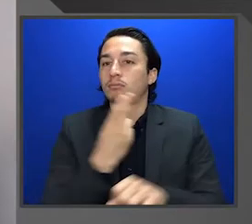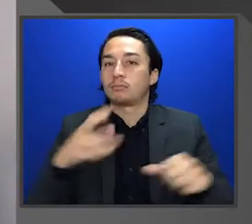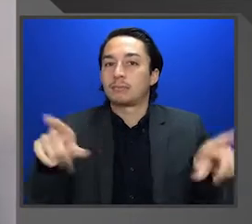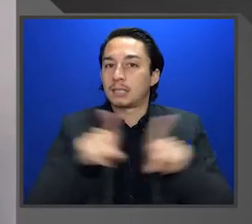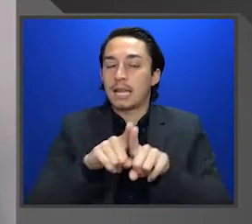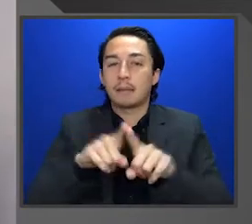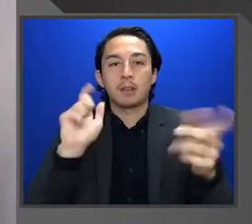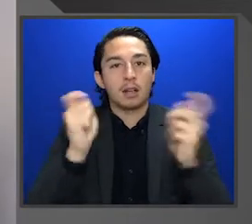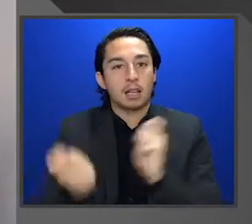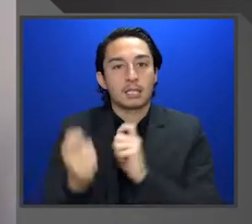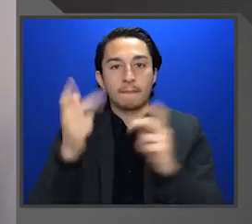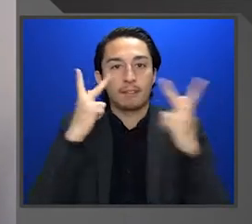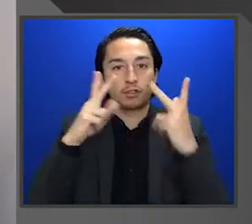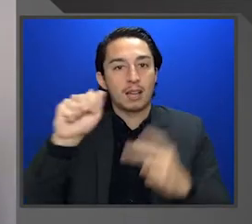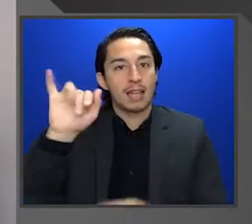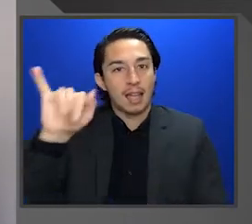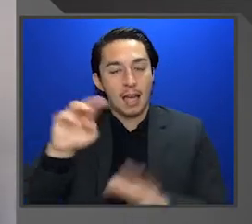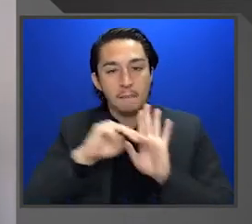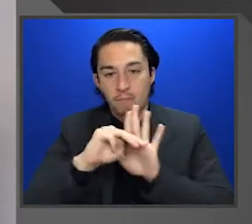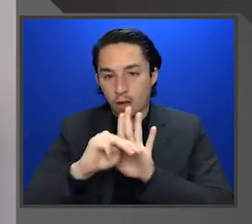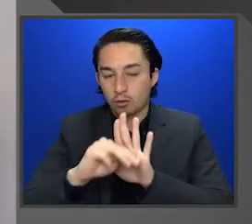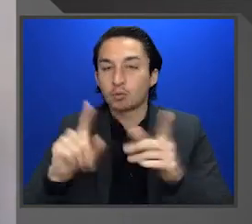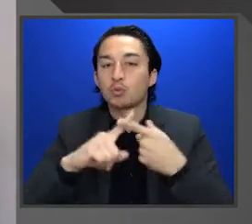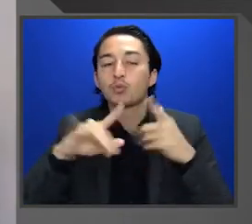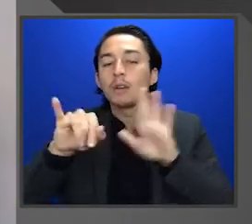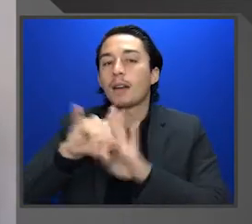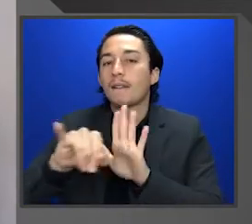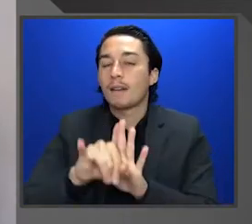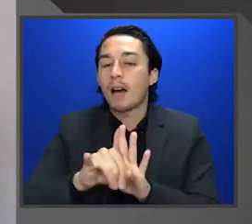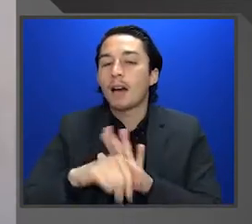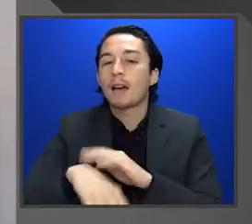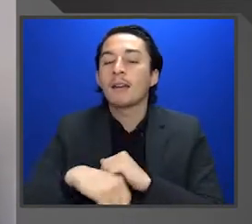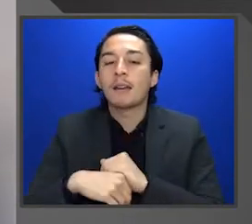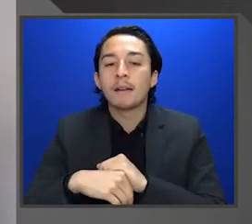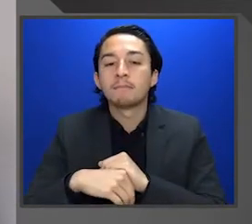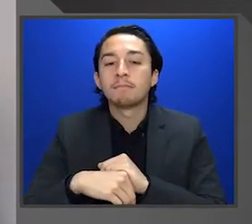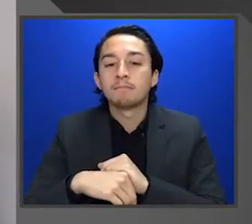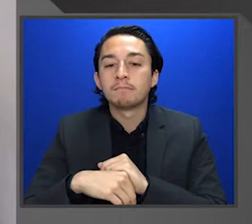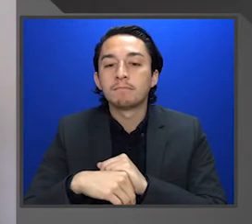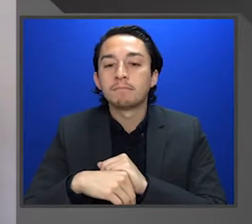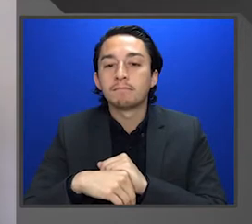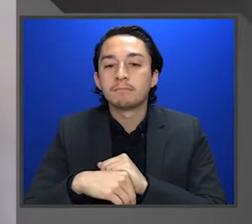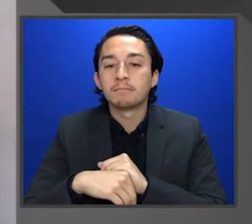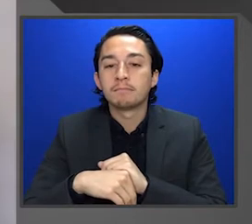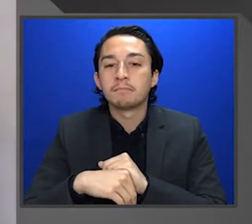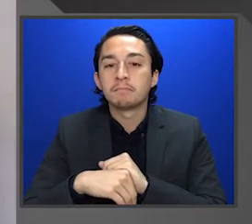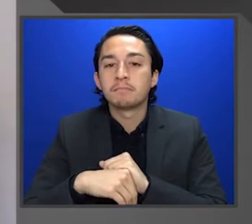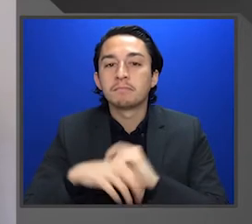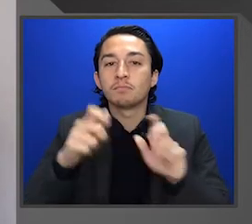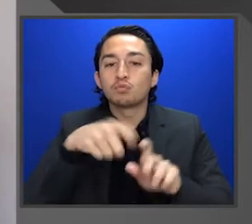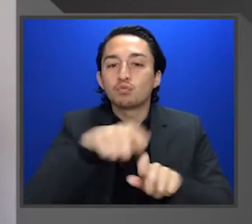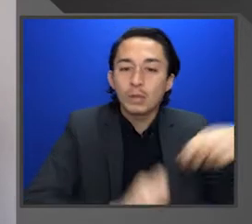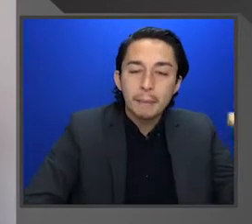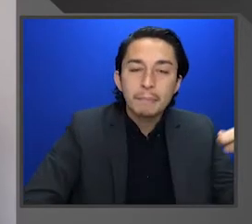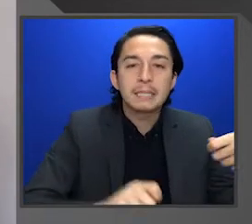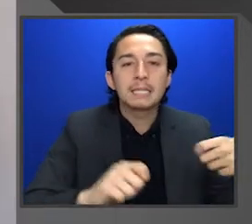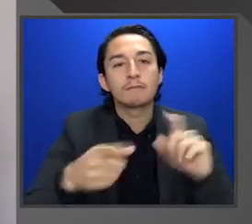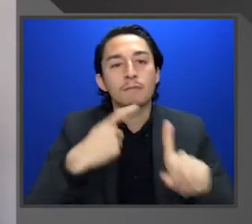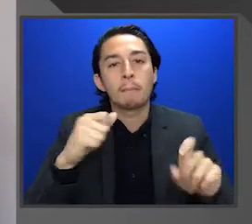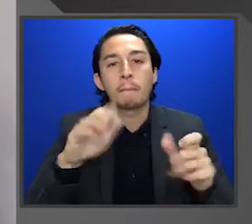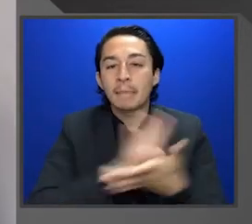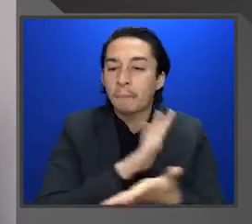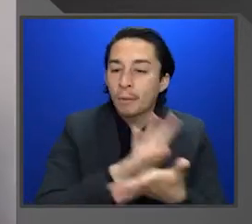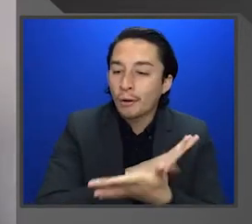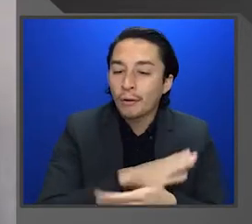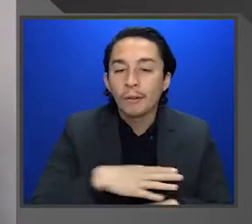the same custom vision AI models to do that, to identify, you know, rips in the